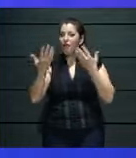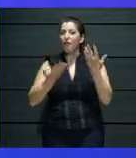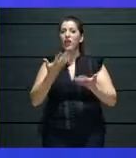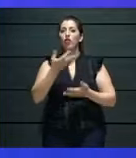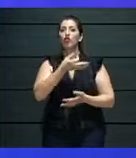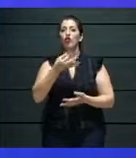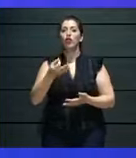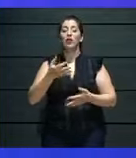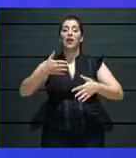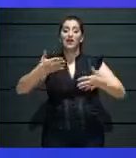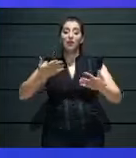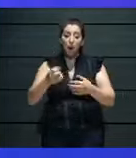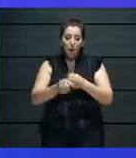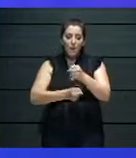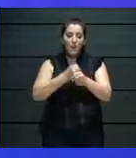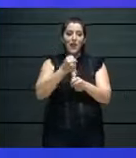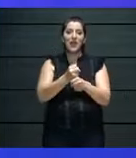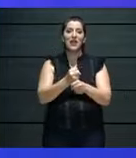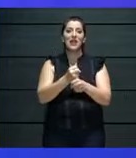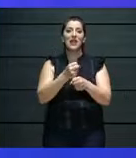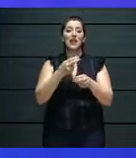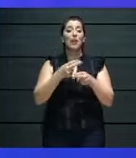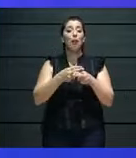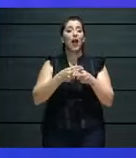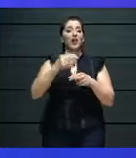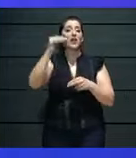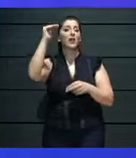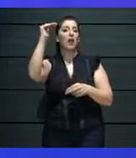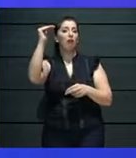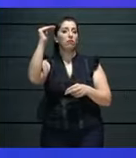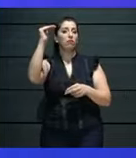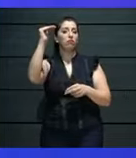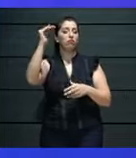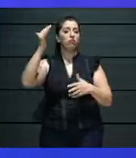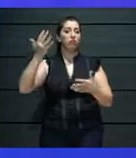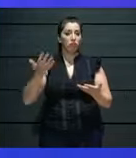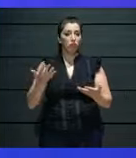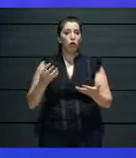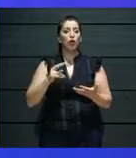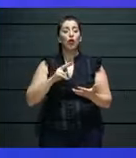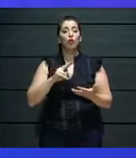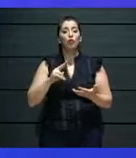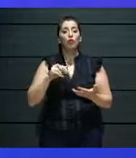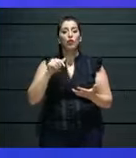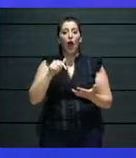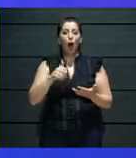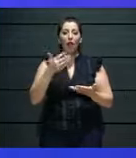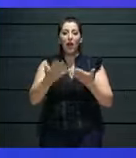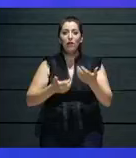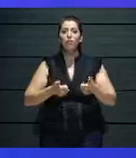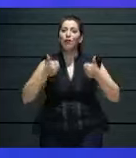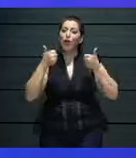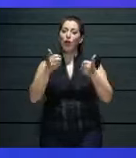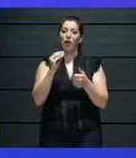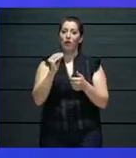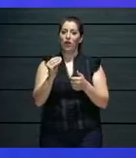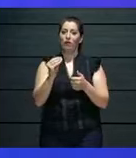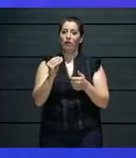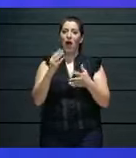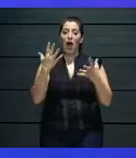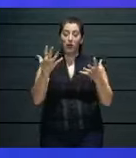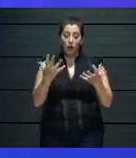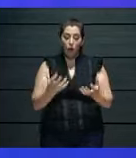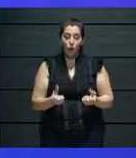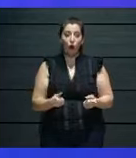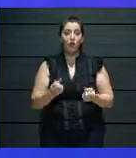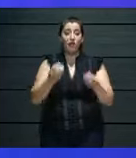Having said that though, it's important that, like you say, we reinvent ourselves in such a way